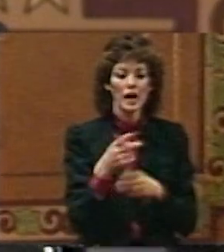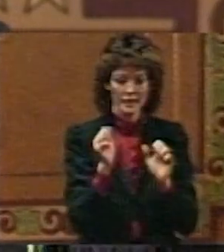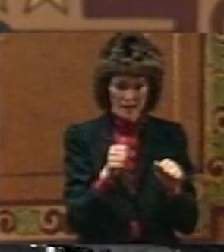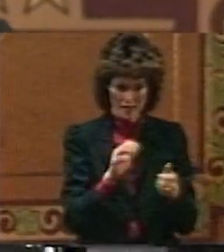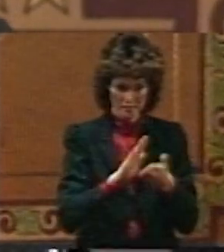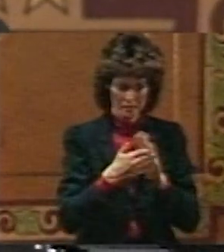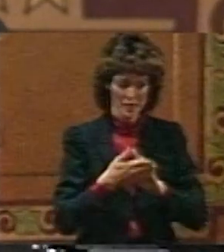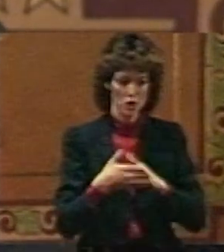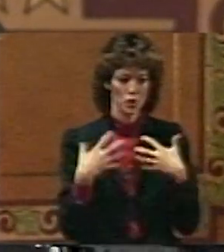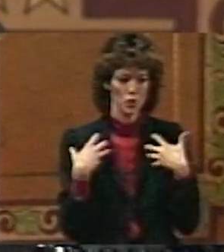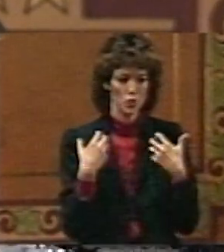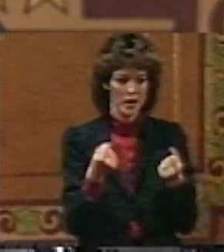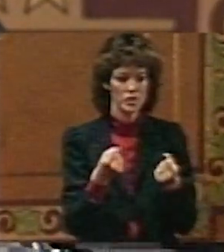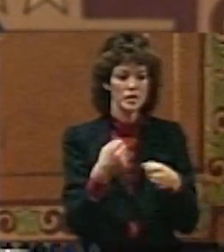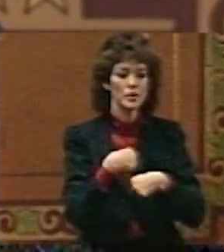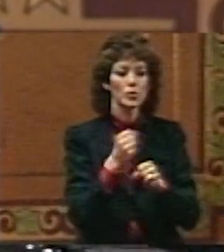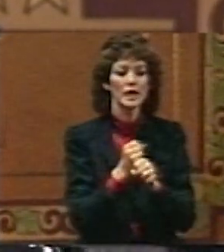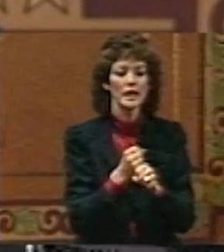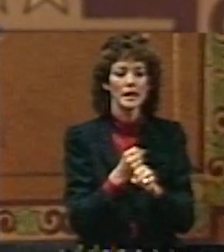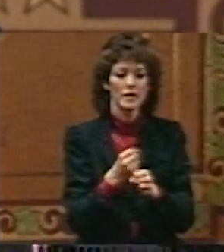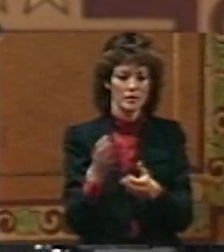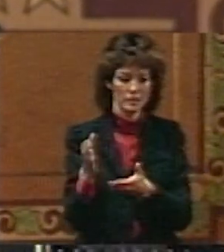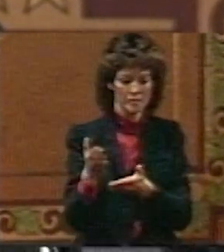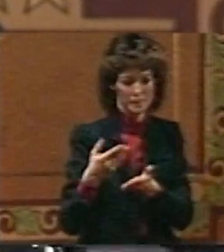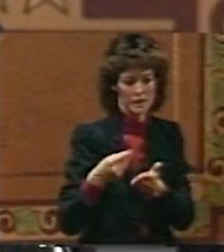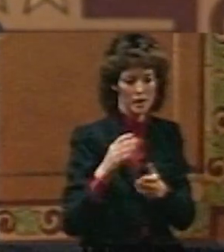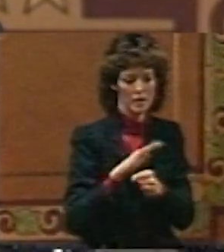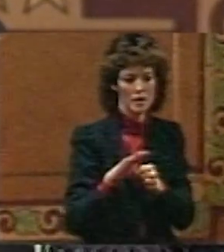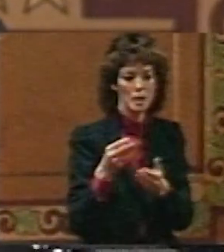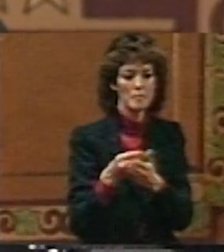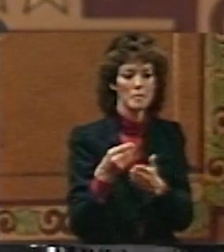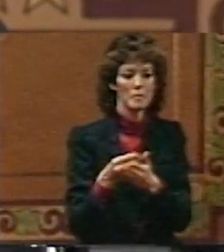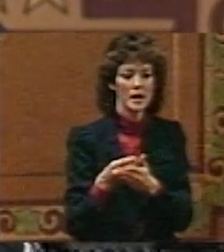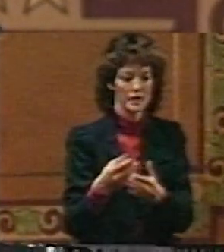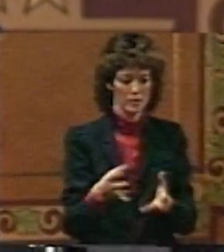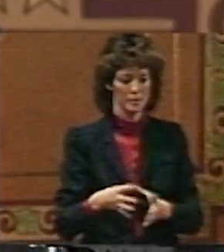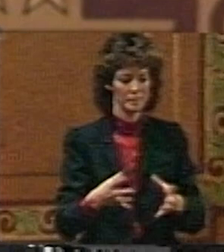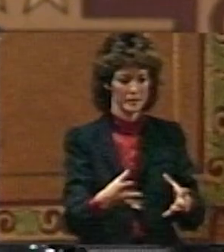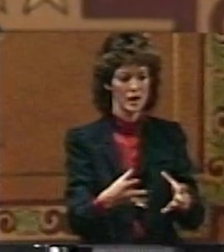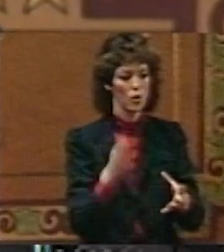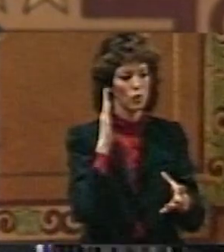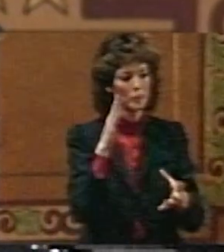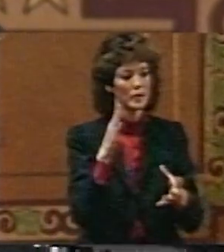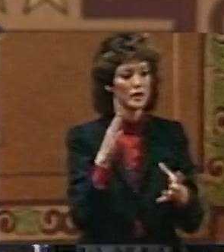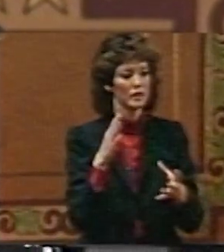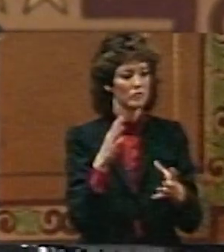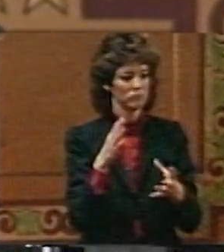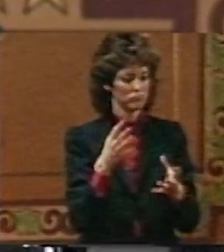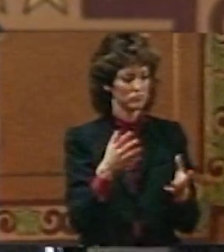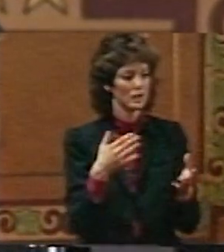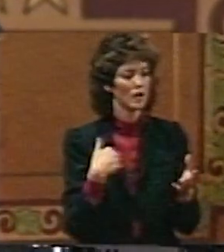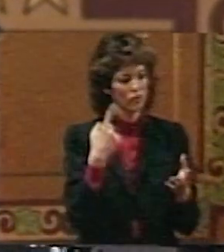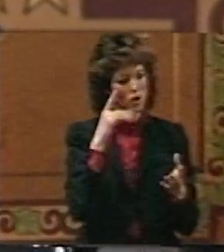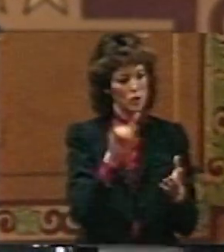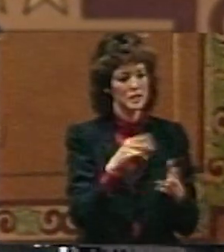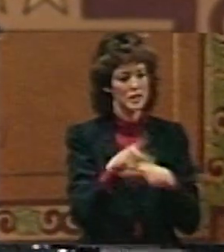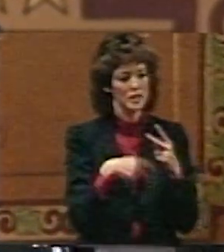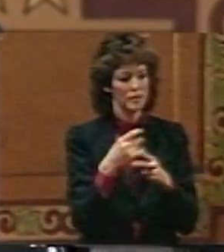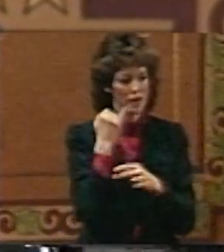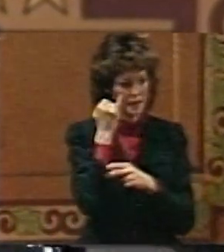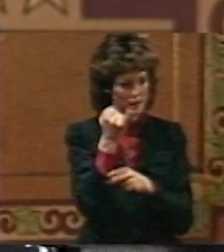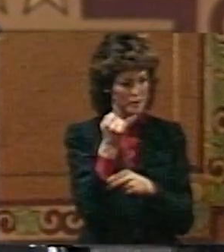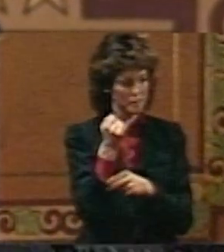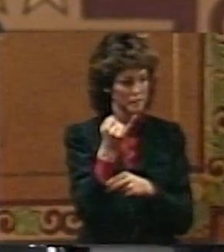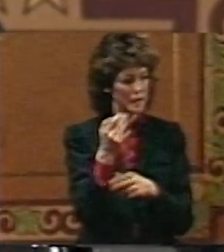courageous in, in creating a pool of money that would be available for those kinds of ideas. I ask your